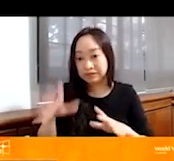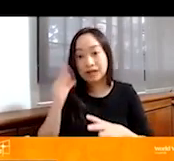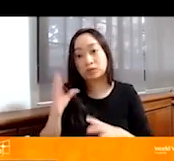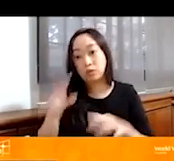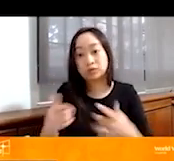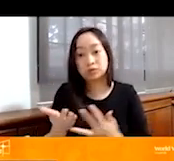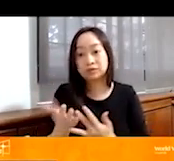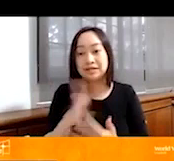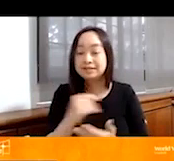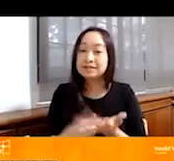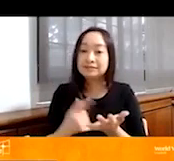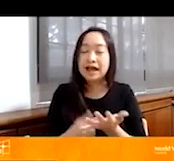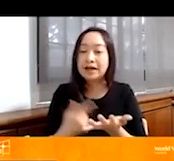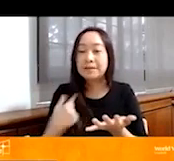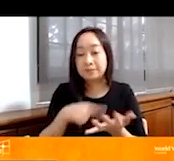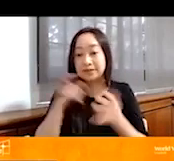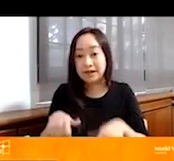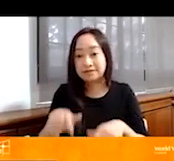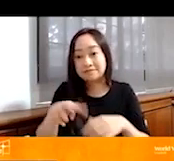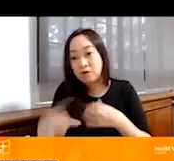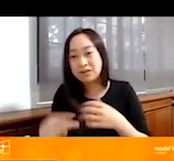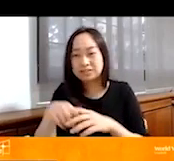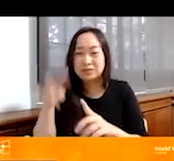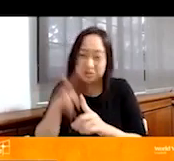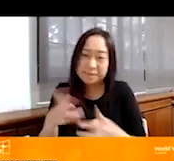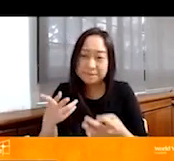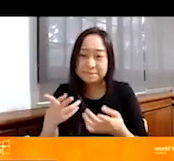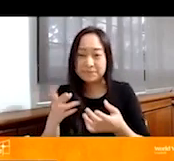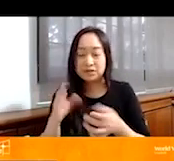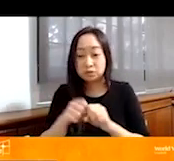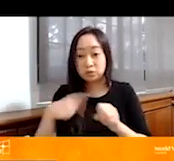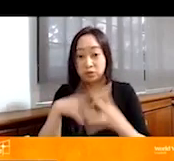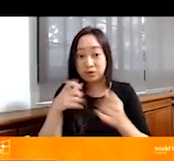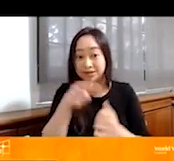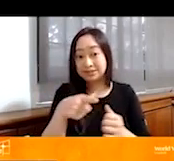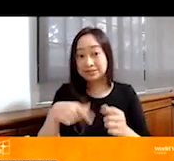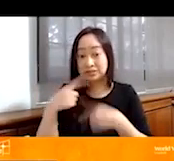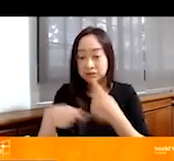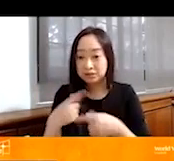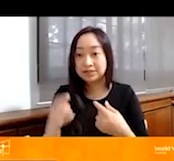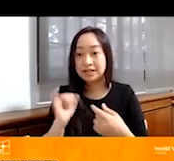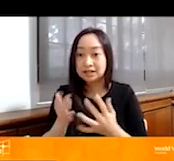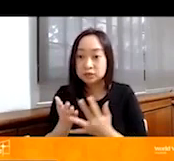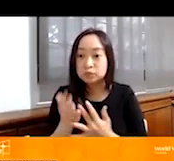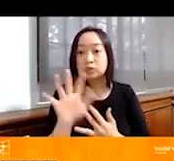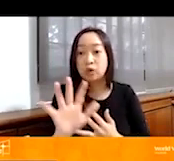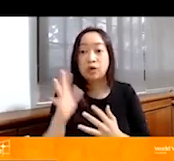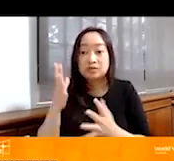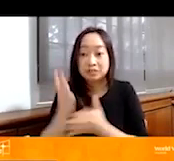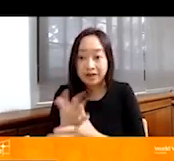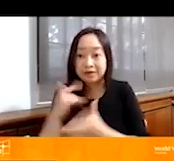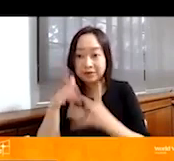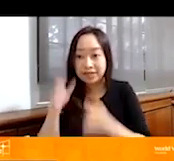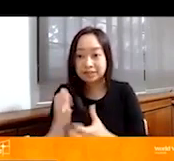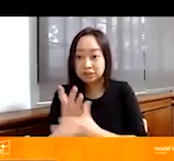And sometimes, you know, we can fall into the trap. So, we wanted this series to be one where through your sharing, you're able to share